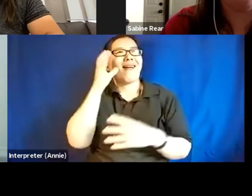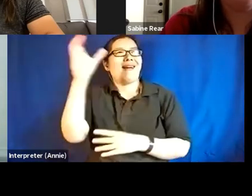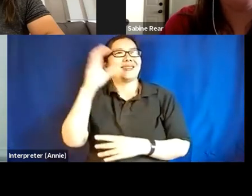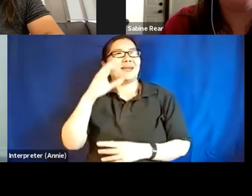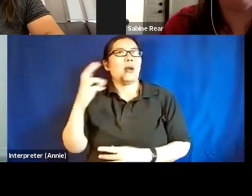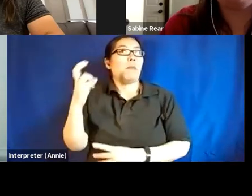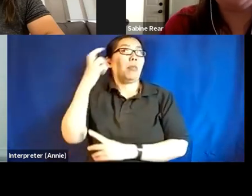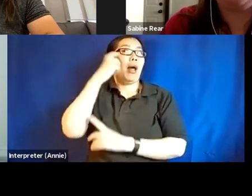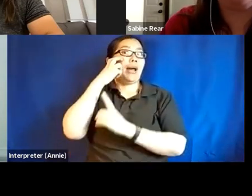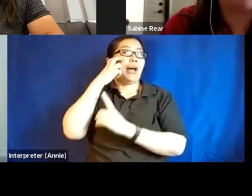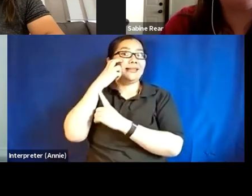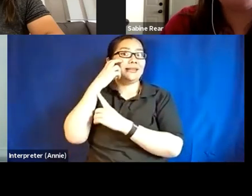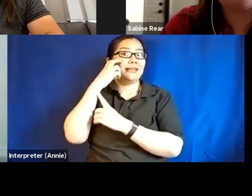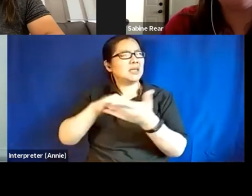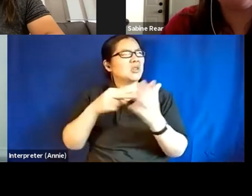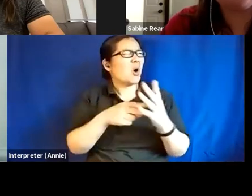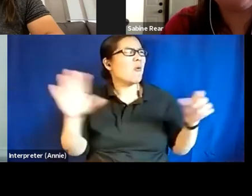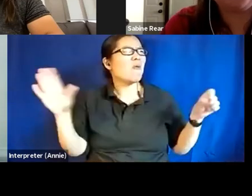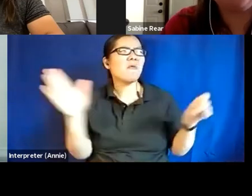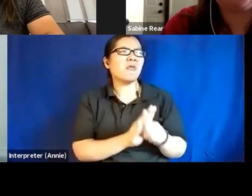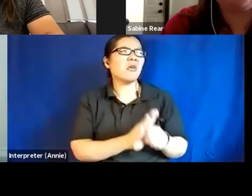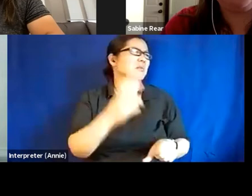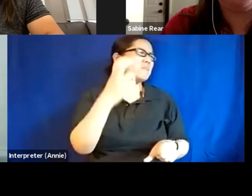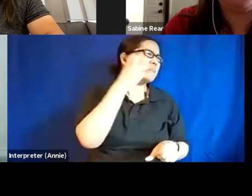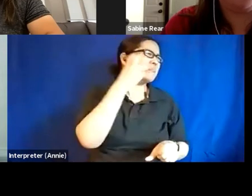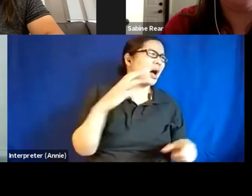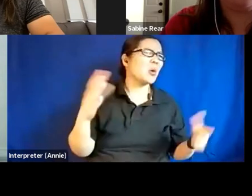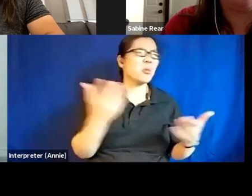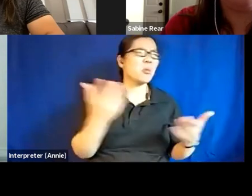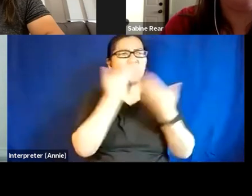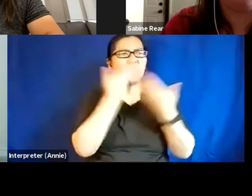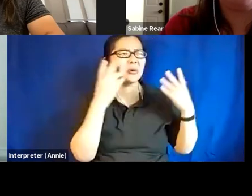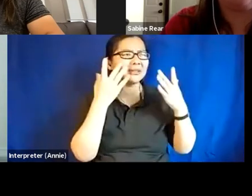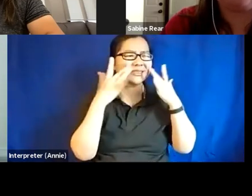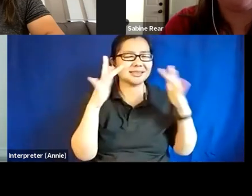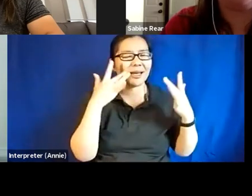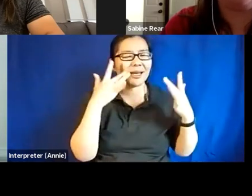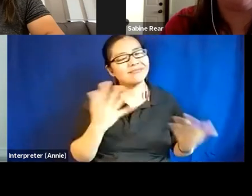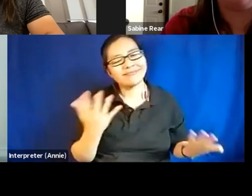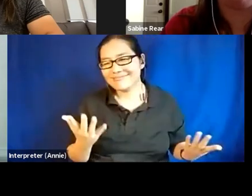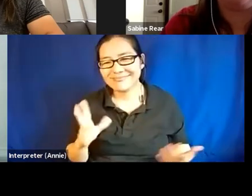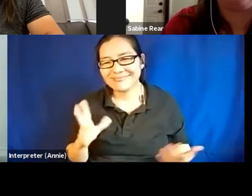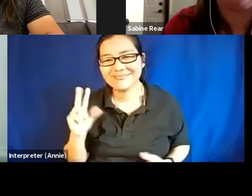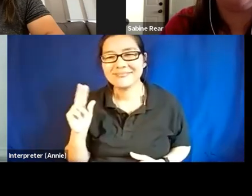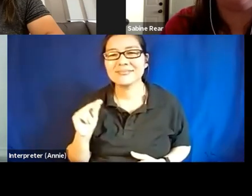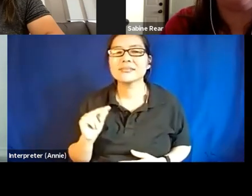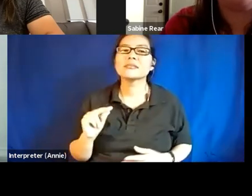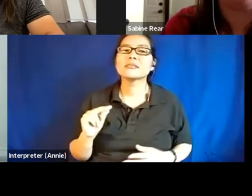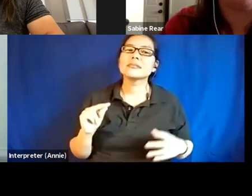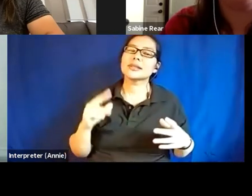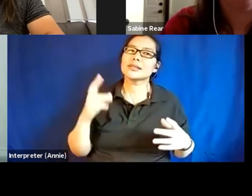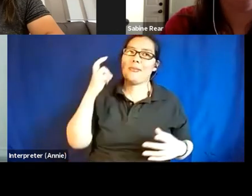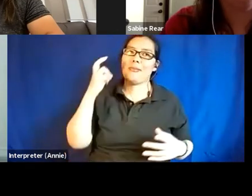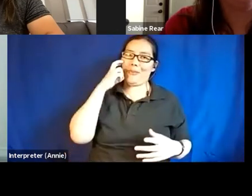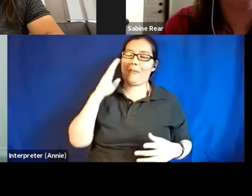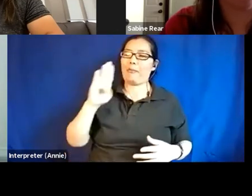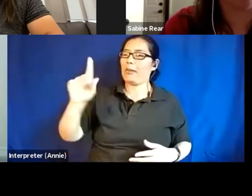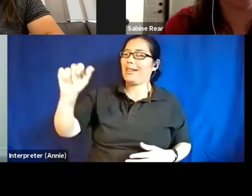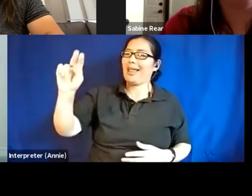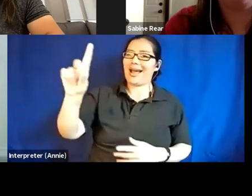to me. Um, and, and may not always be helpful to blind people with different types of sight or no sight. Right. So,